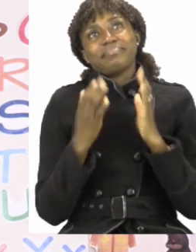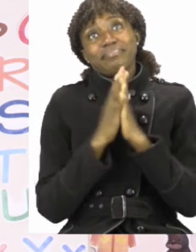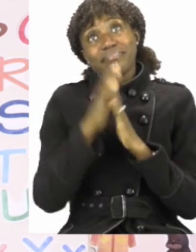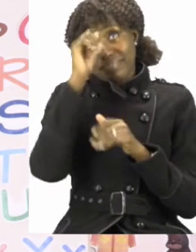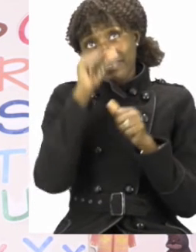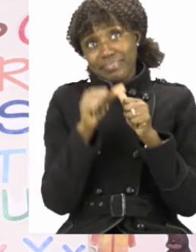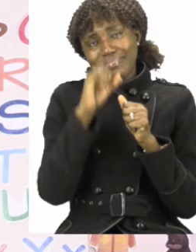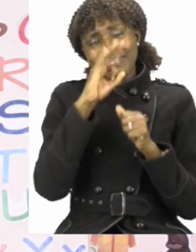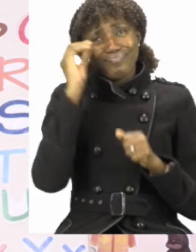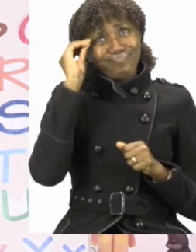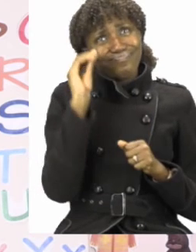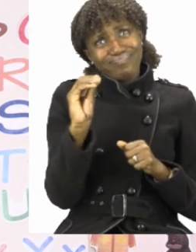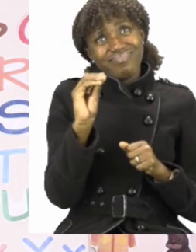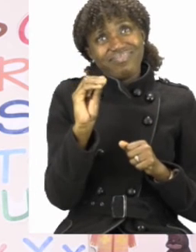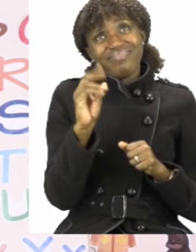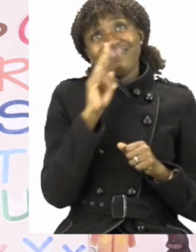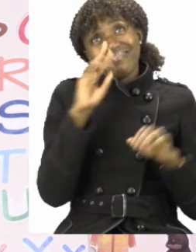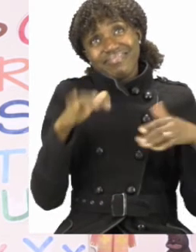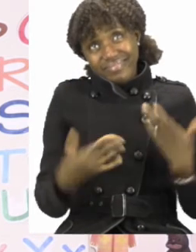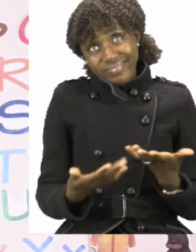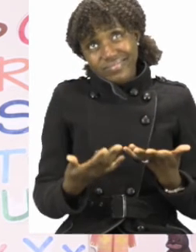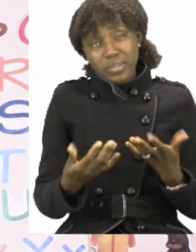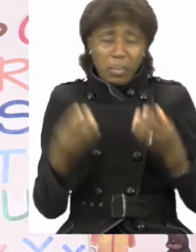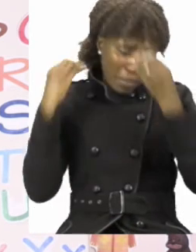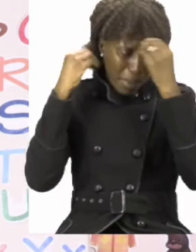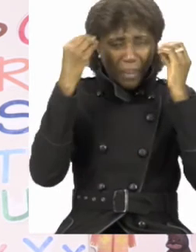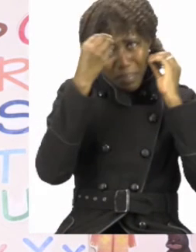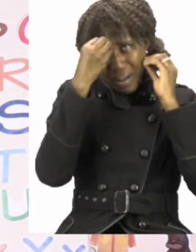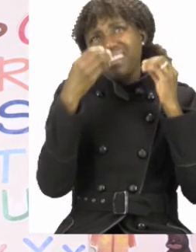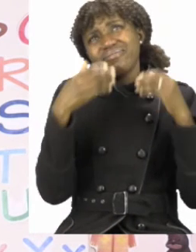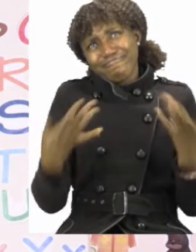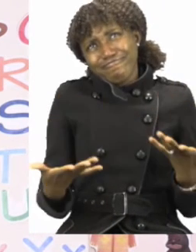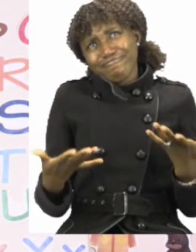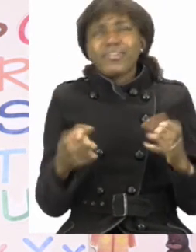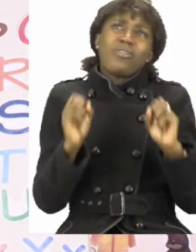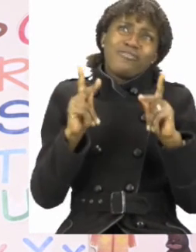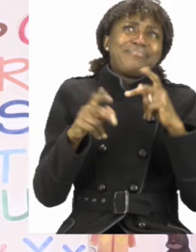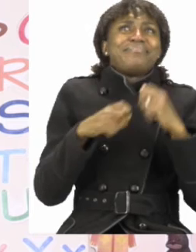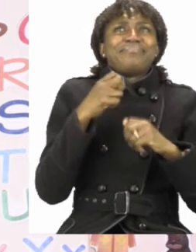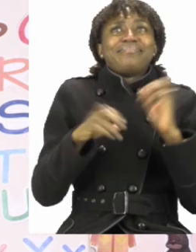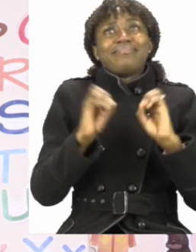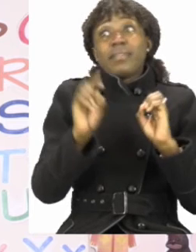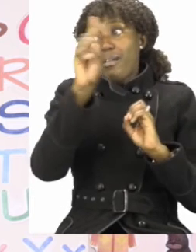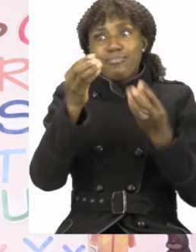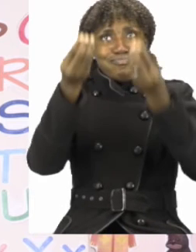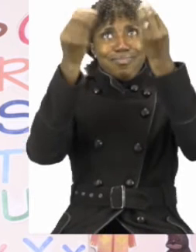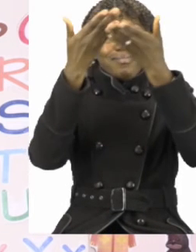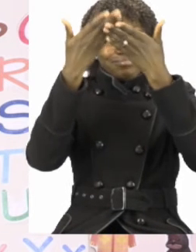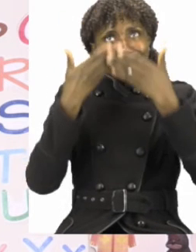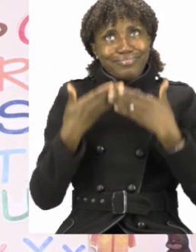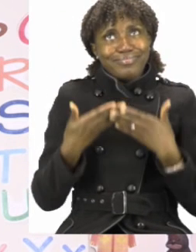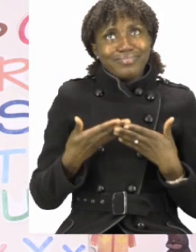if you're not sure what to do or you got a little bit confused, that's okay. You can always ask an adult for help